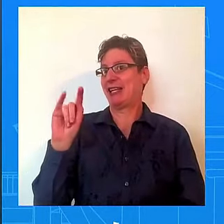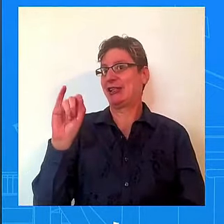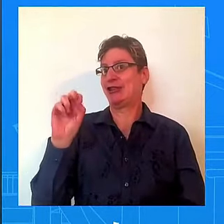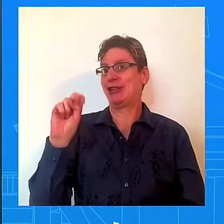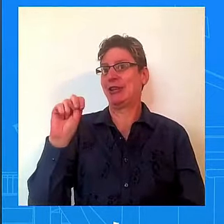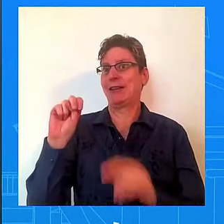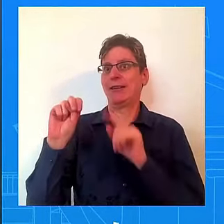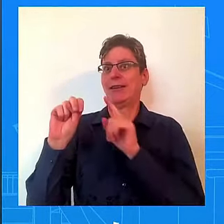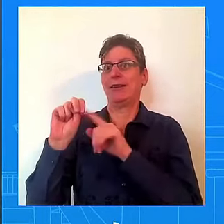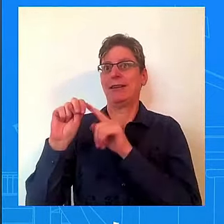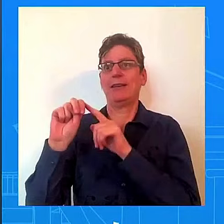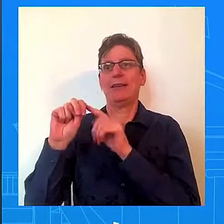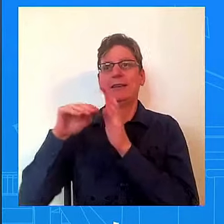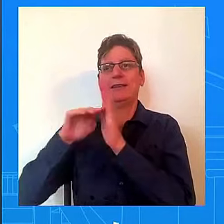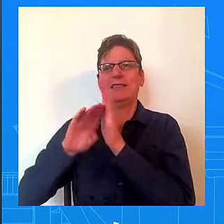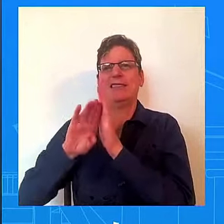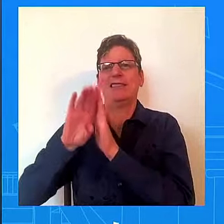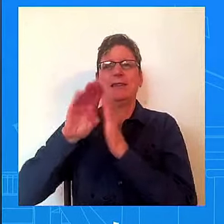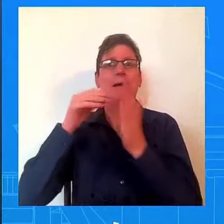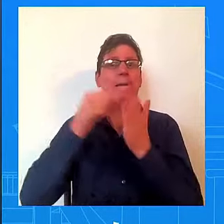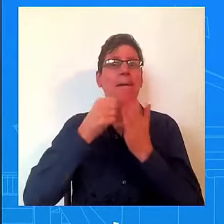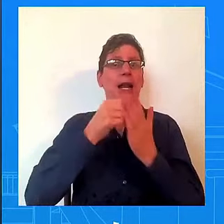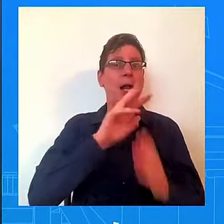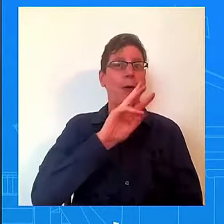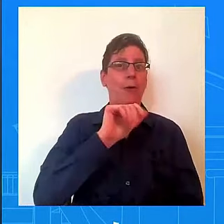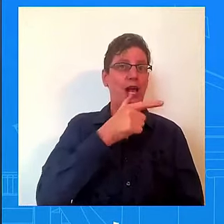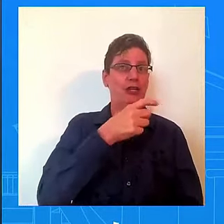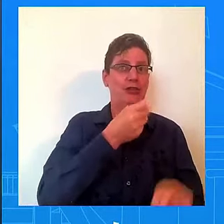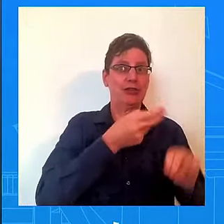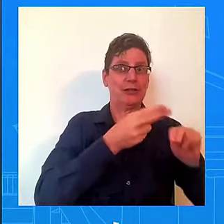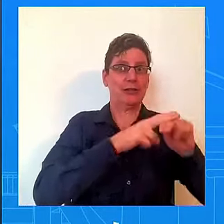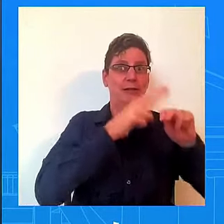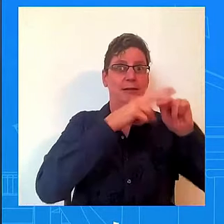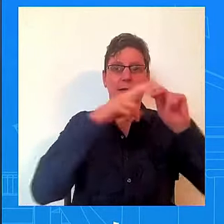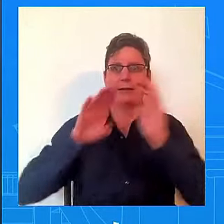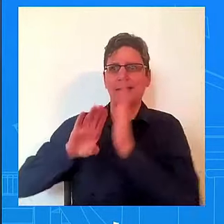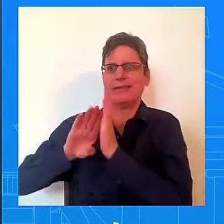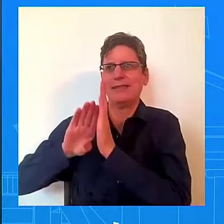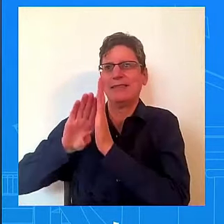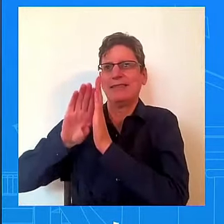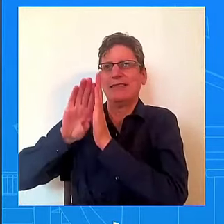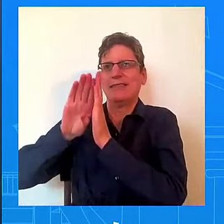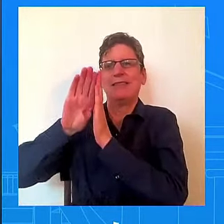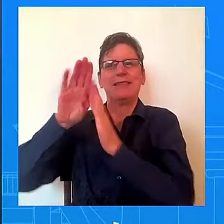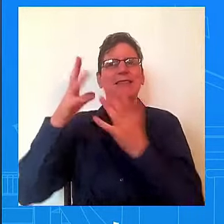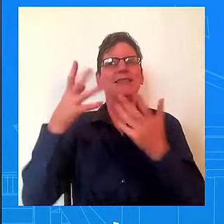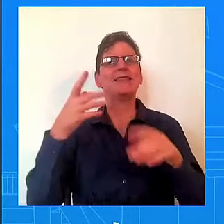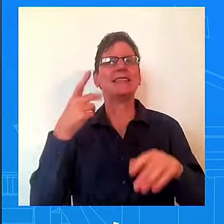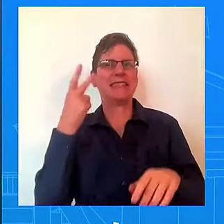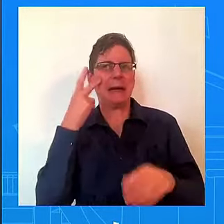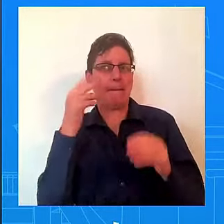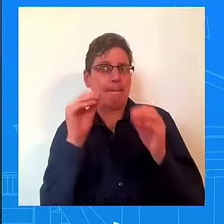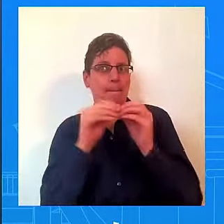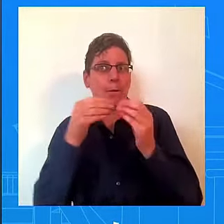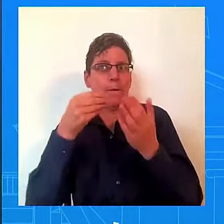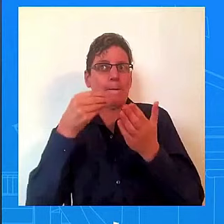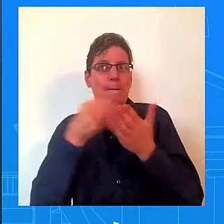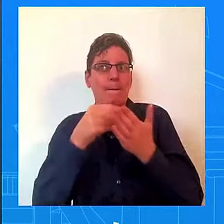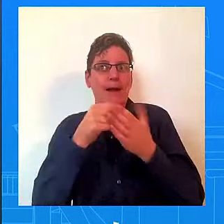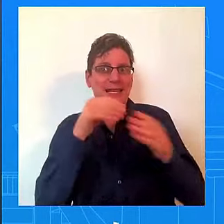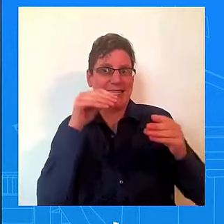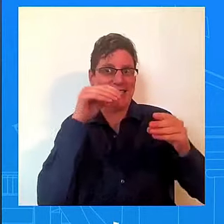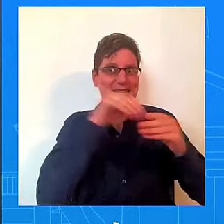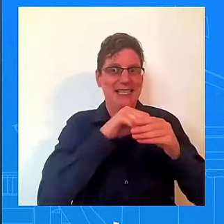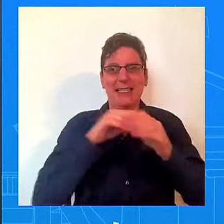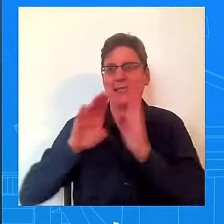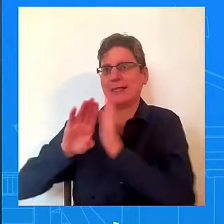so they have more money in their pockets. And what we need to continue to do, because people are living their lives, you know, they don't, I understand